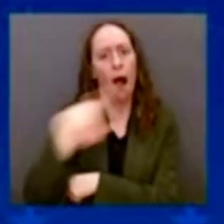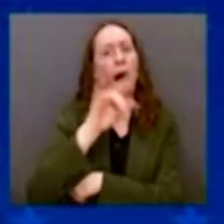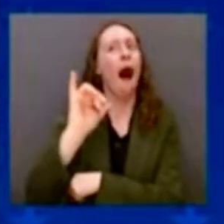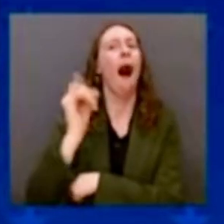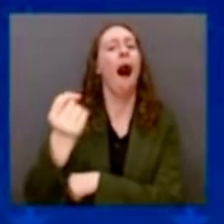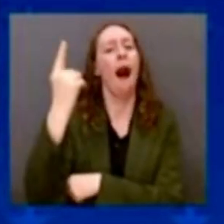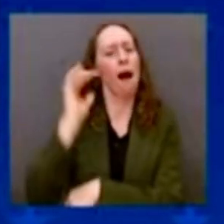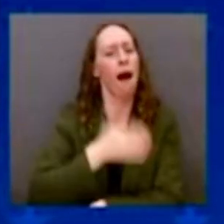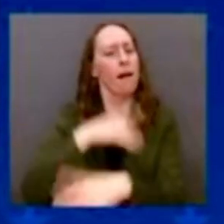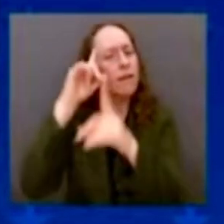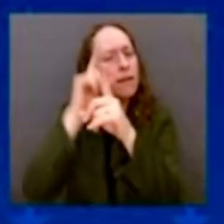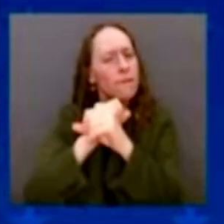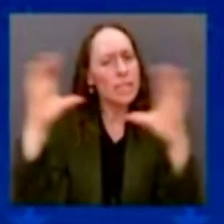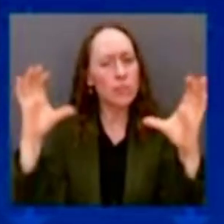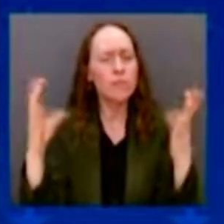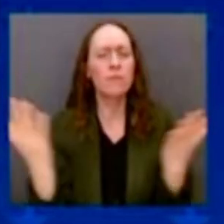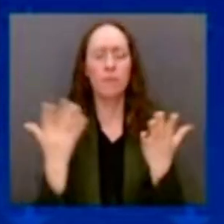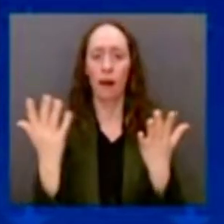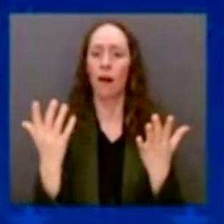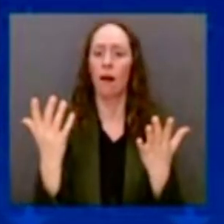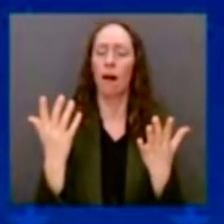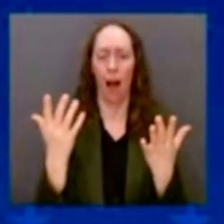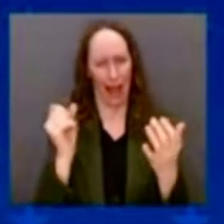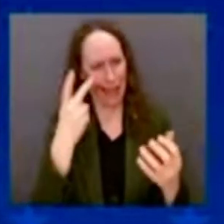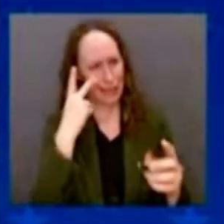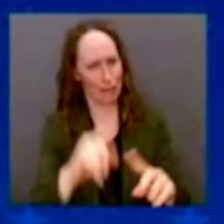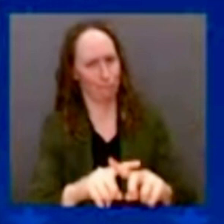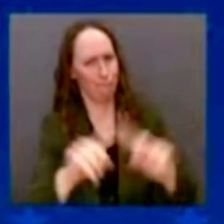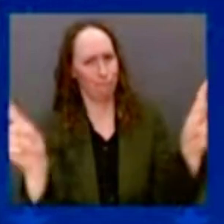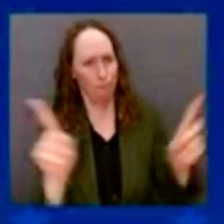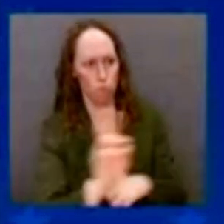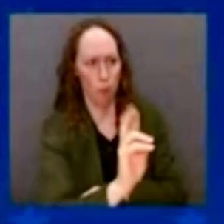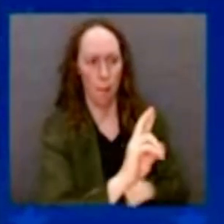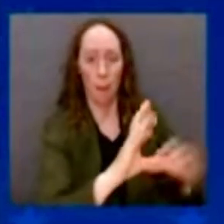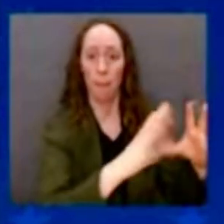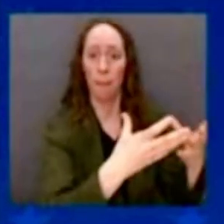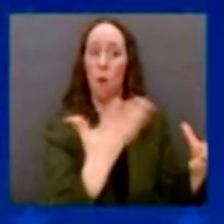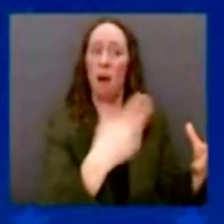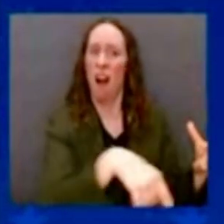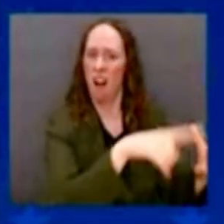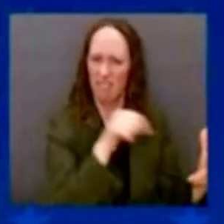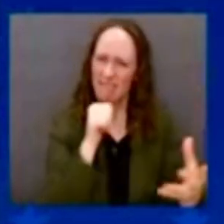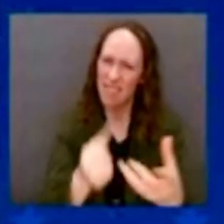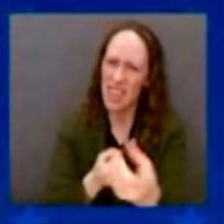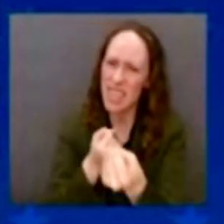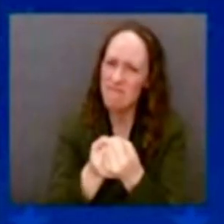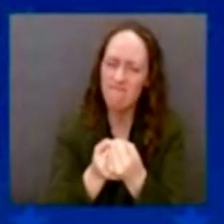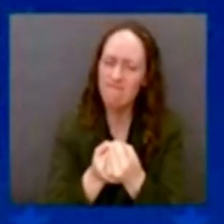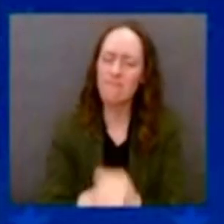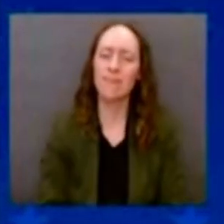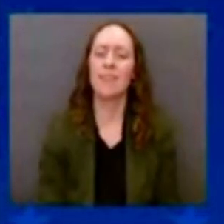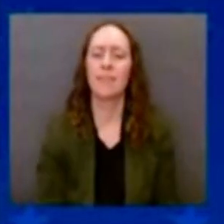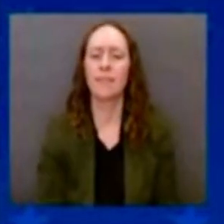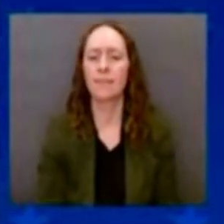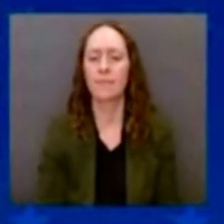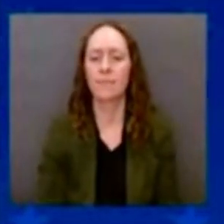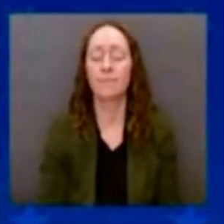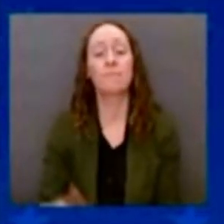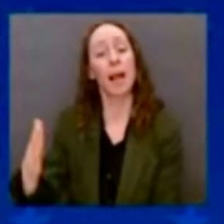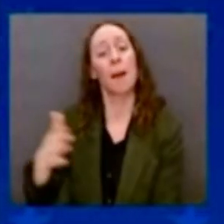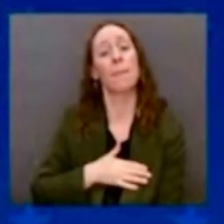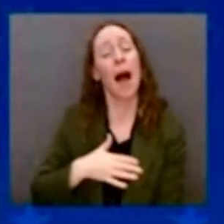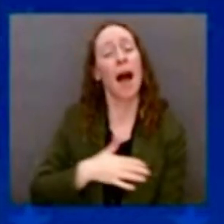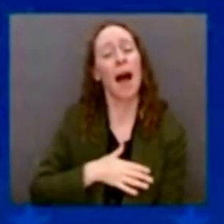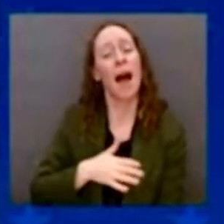team is for. My dad had an expression. Someone would come up to my dad and say, let me tell you what I value.